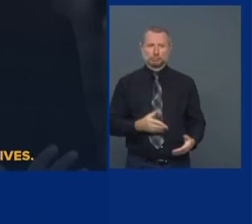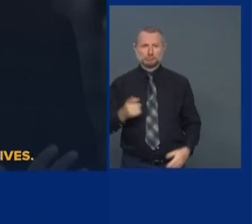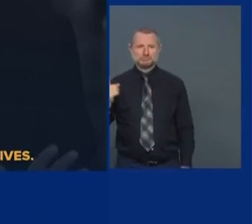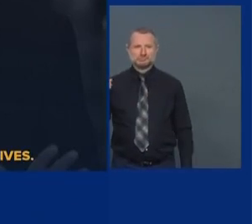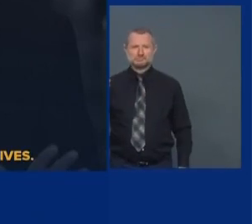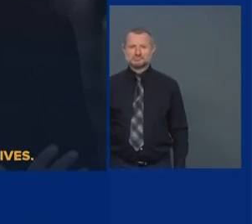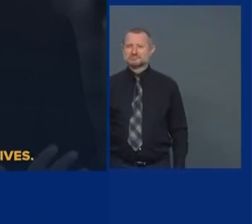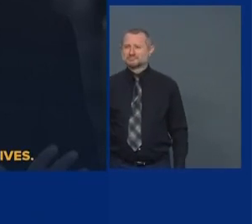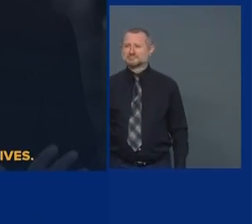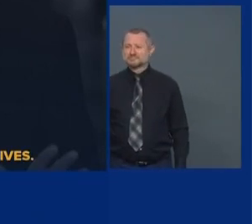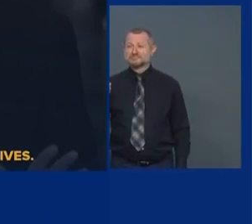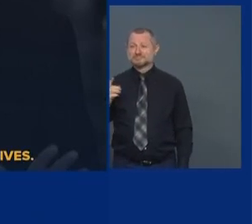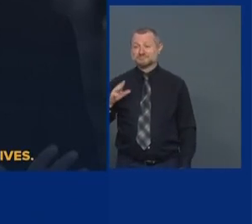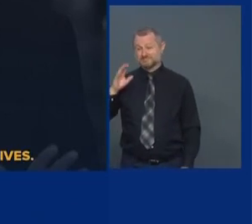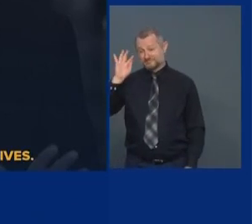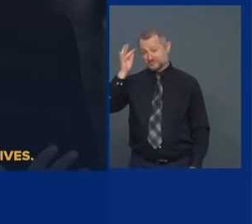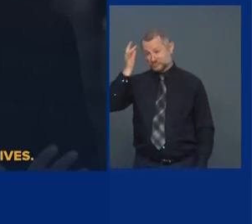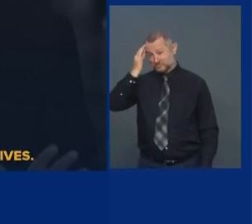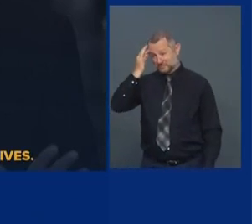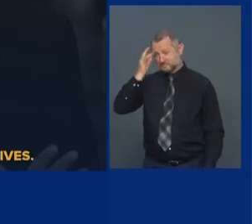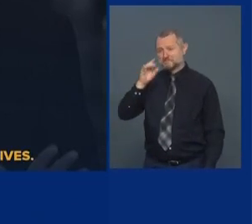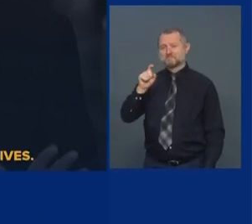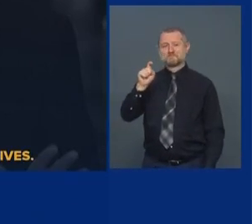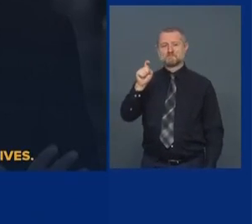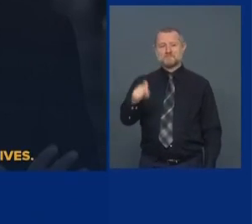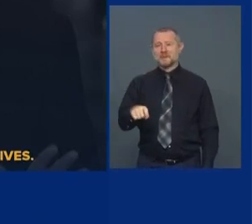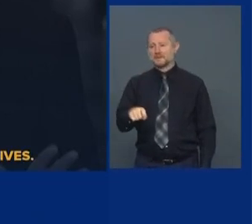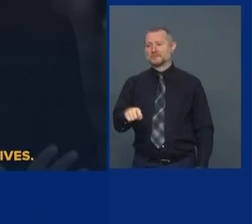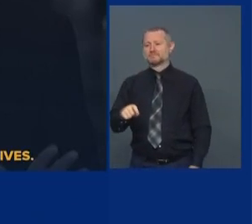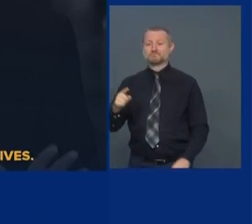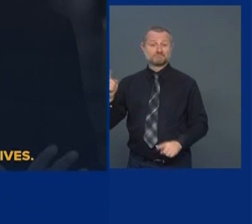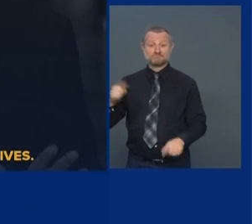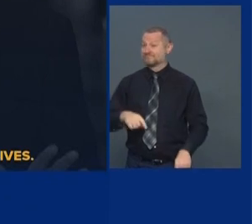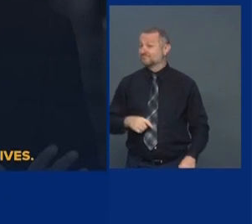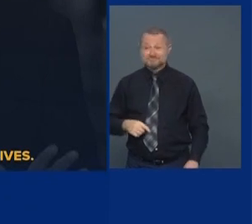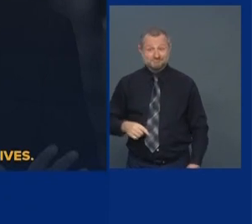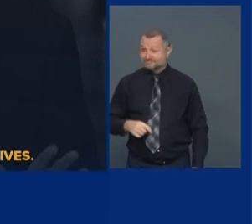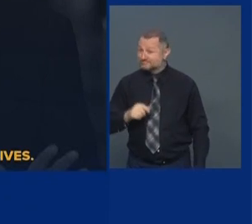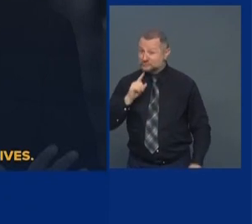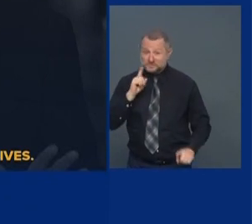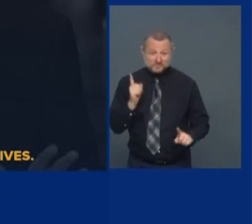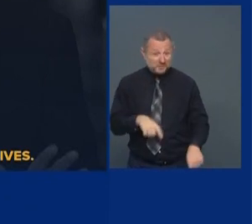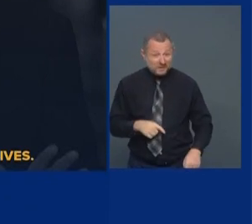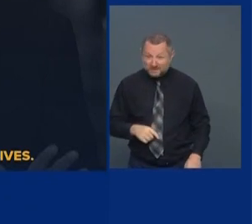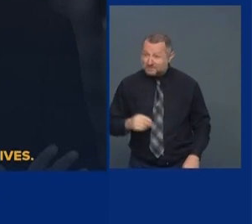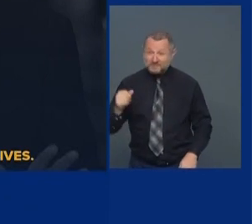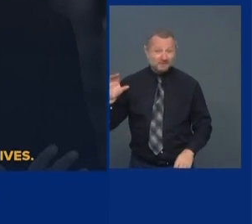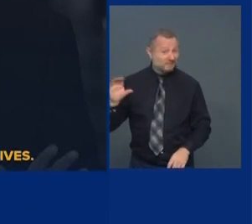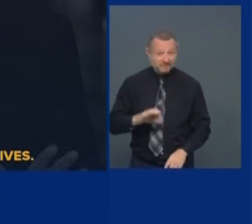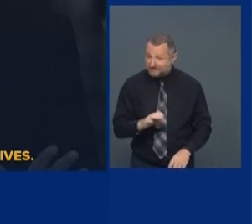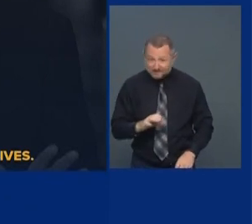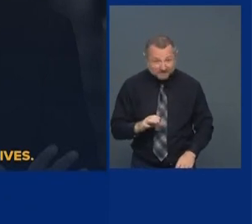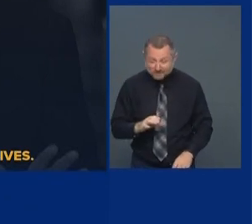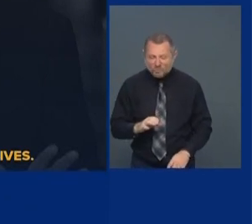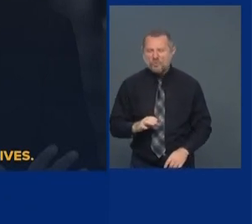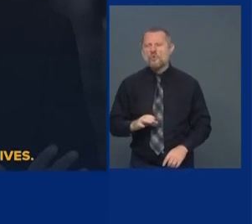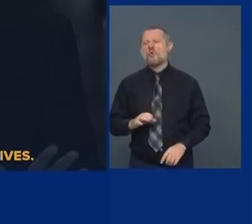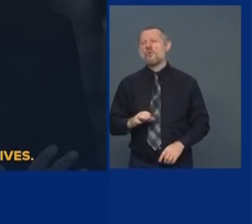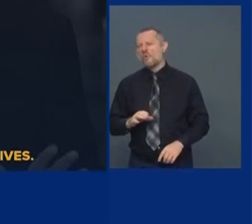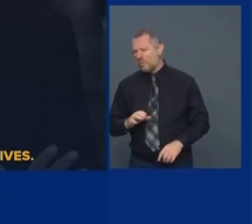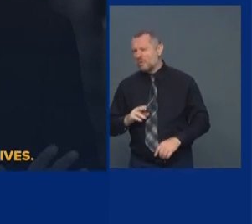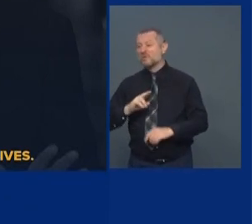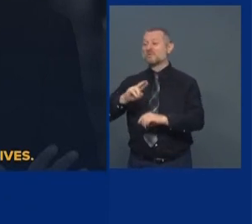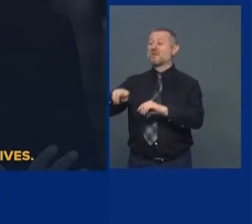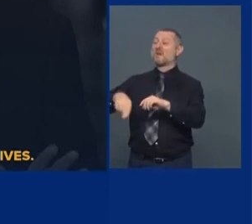Federal government must provide a response. If they don't provide a response, the national economy